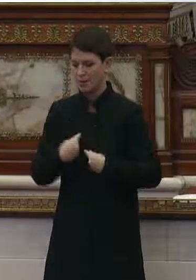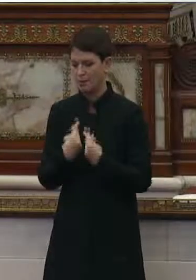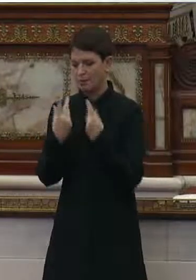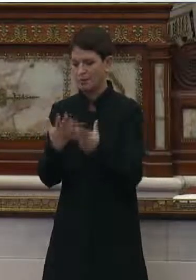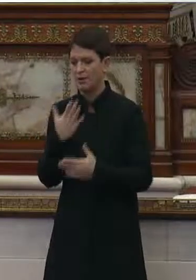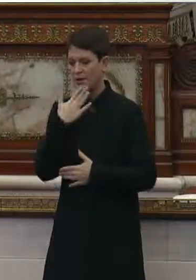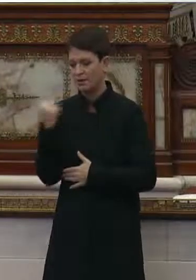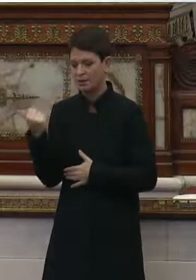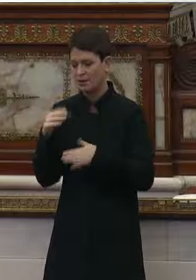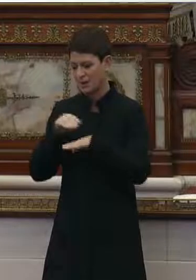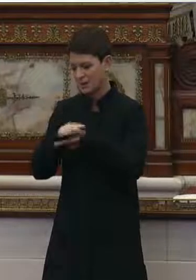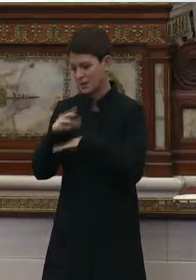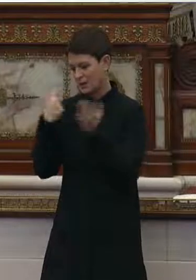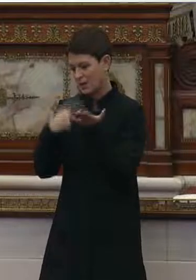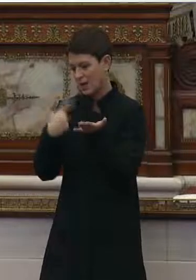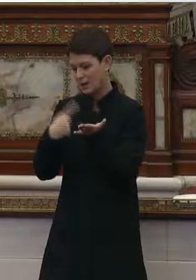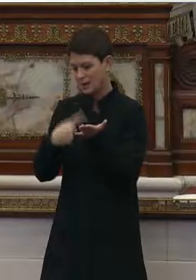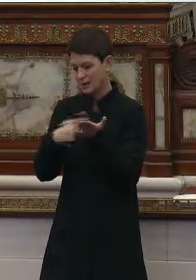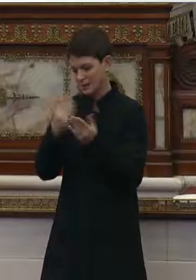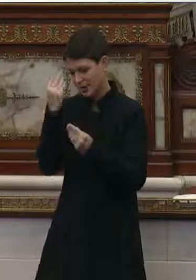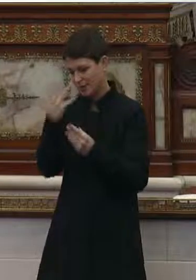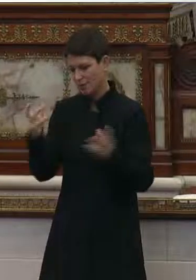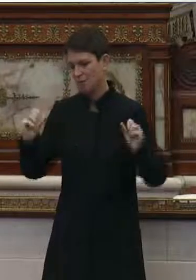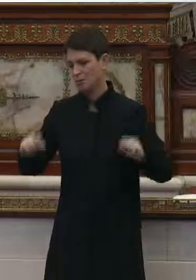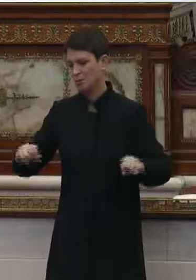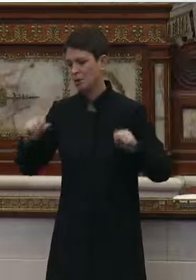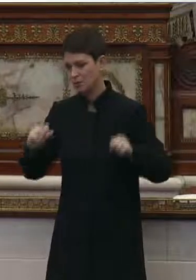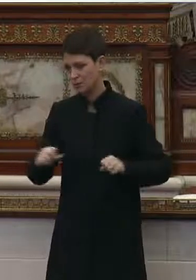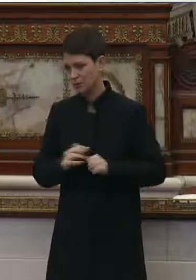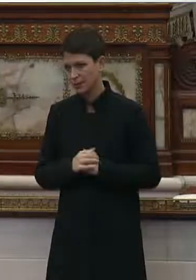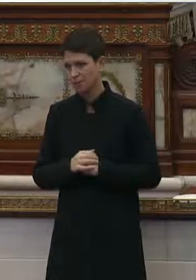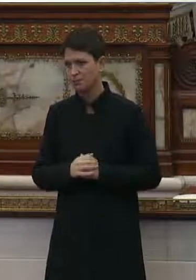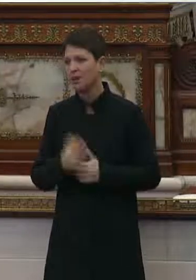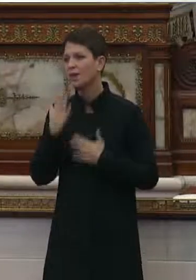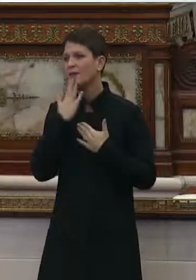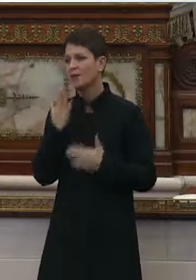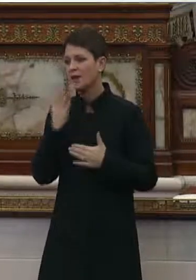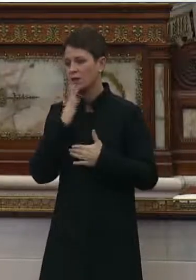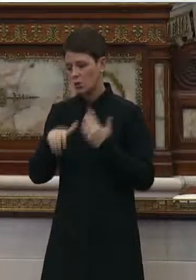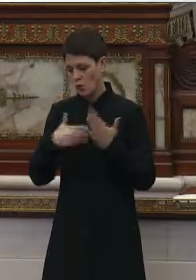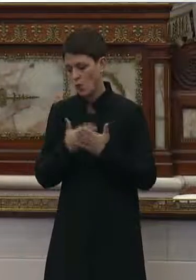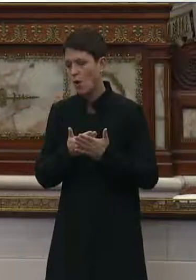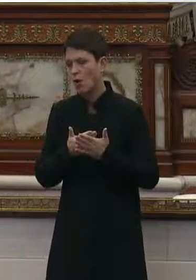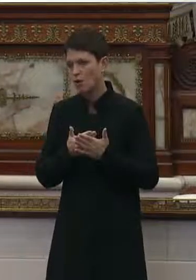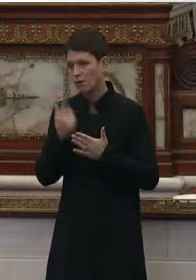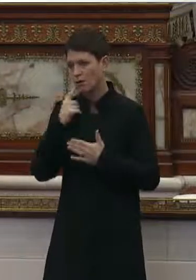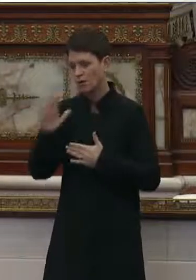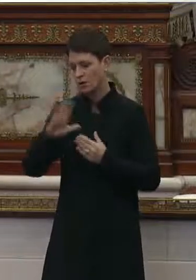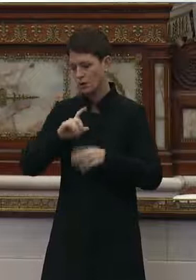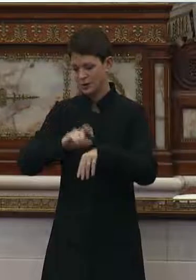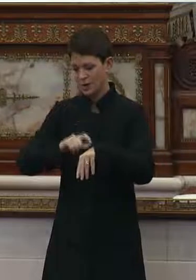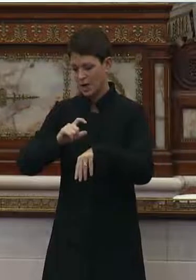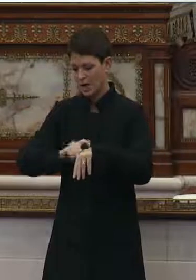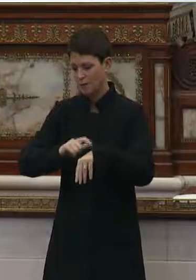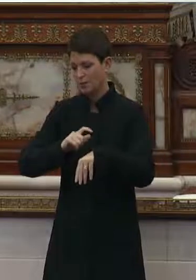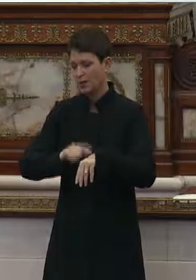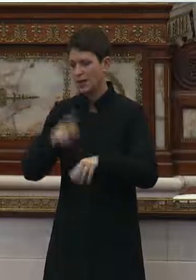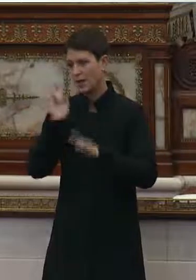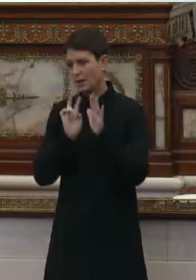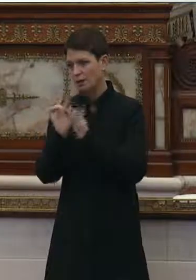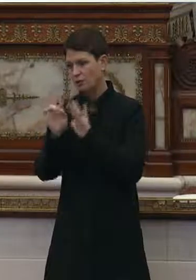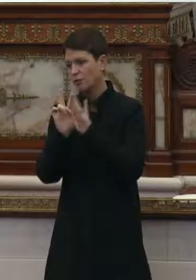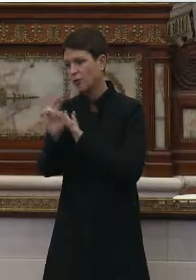the best guidance and information possible. I thank you all for your time, and I look